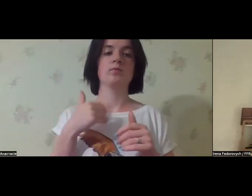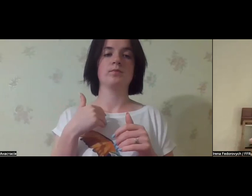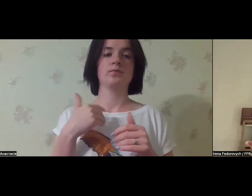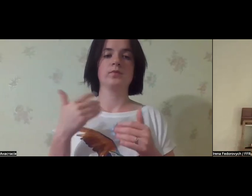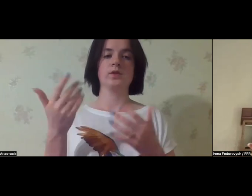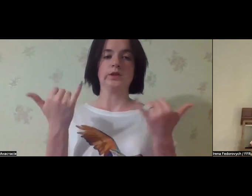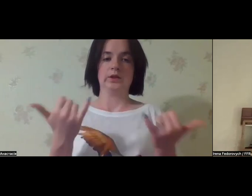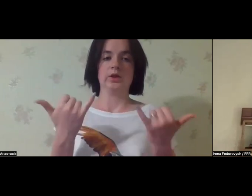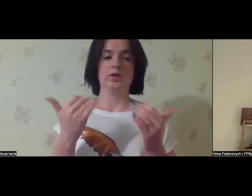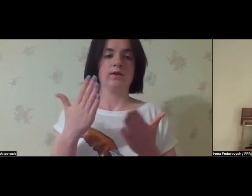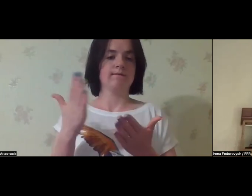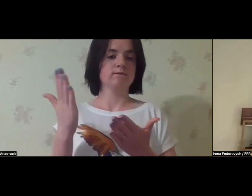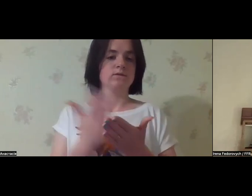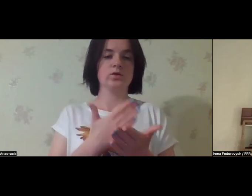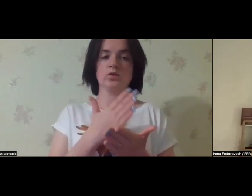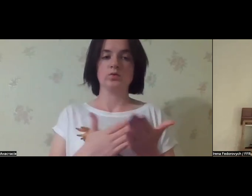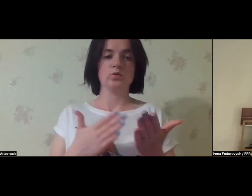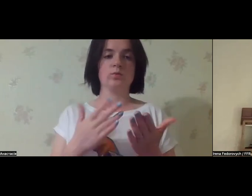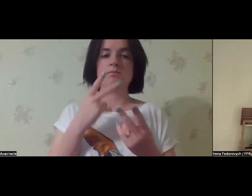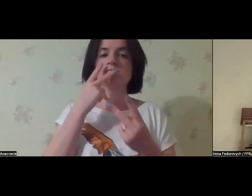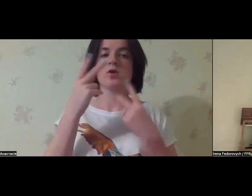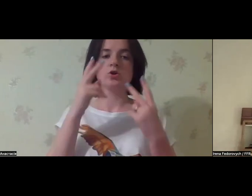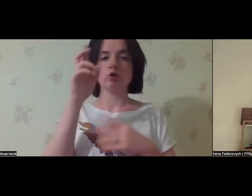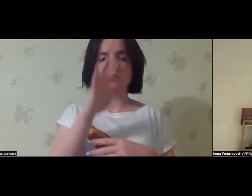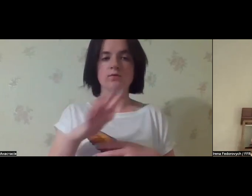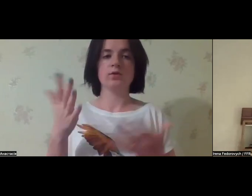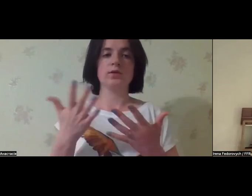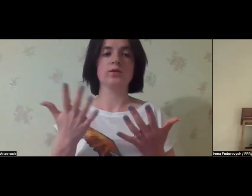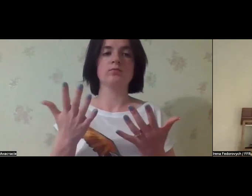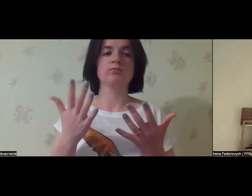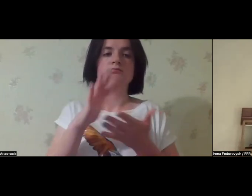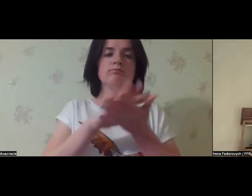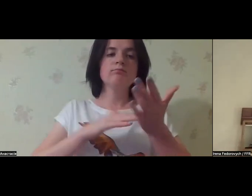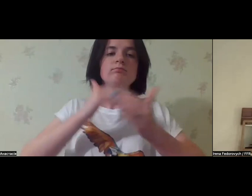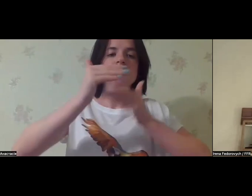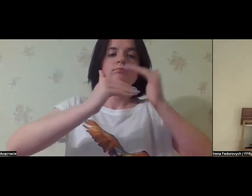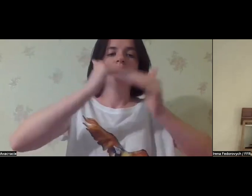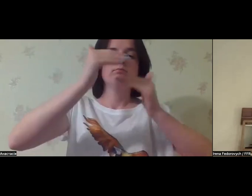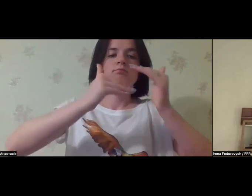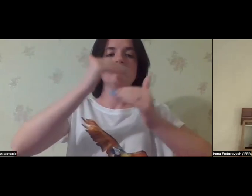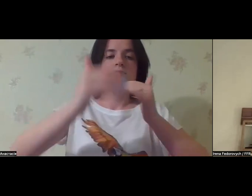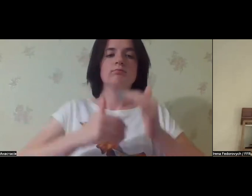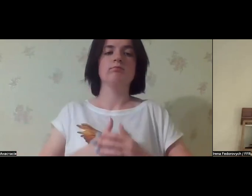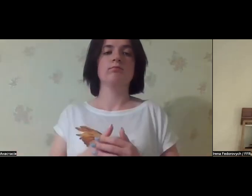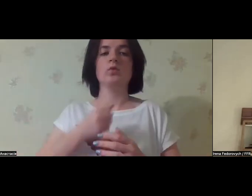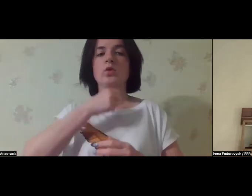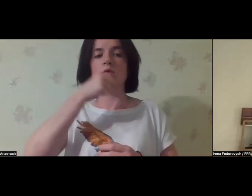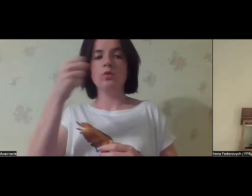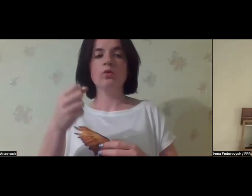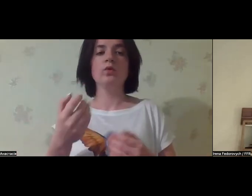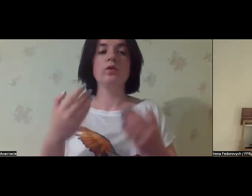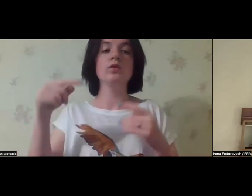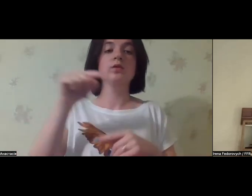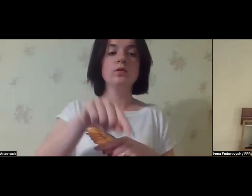Getting back to, well, currently, we do not have the vision in the country for de